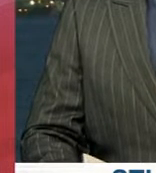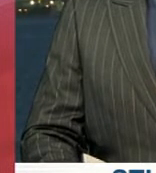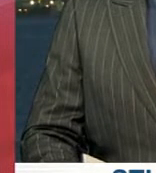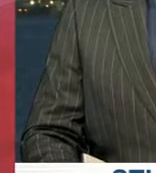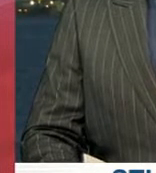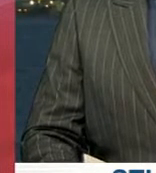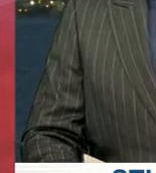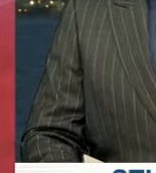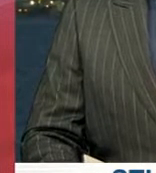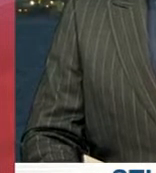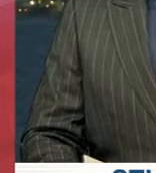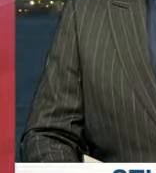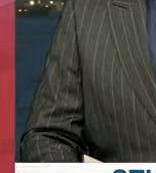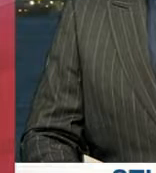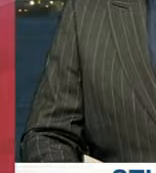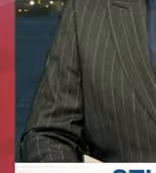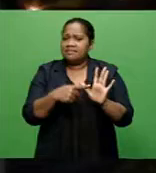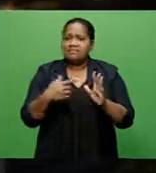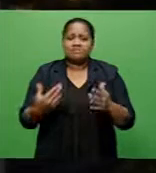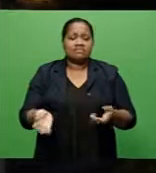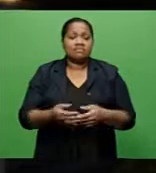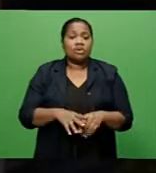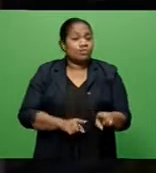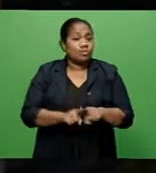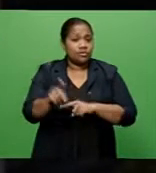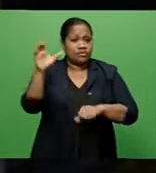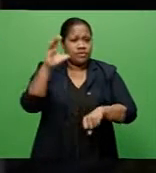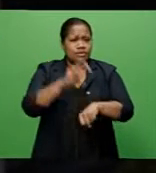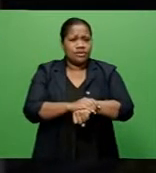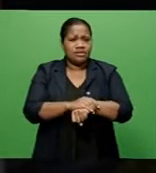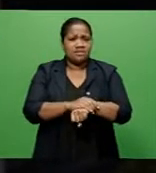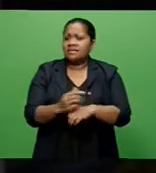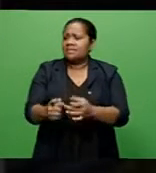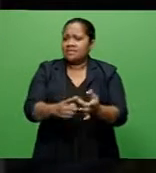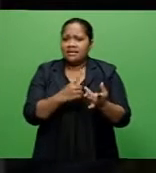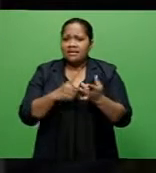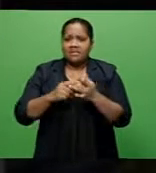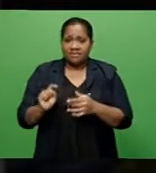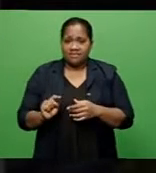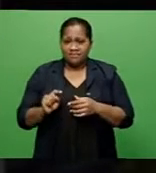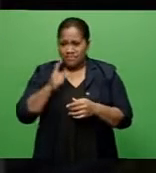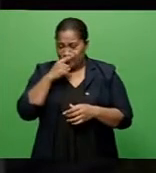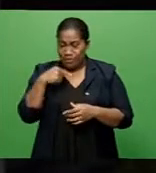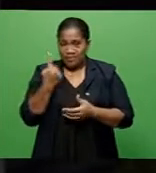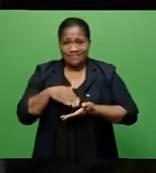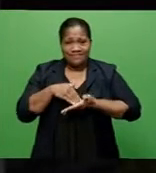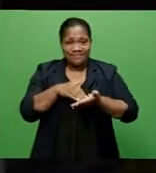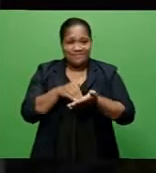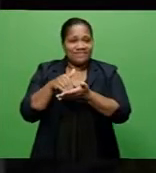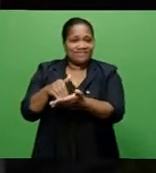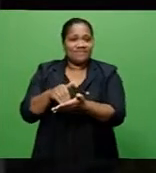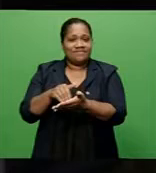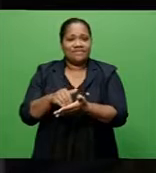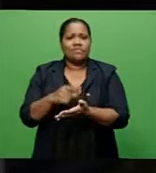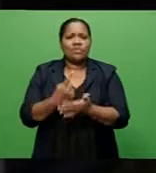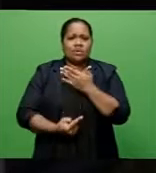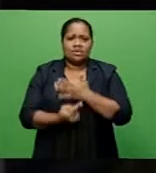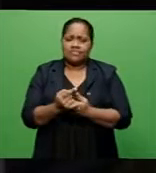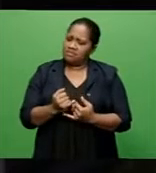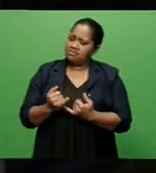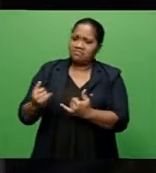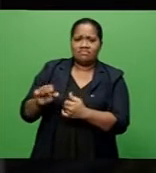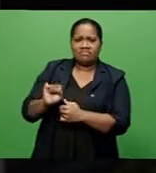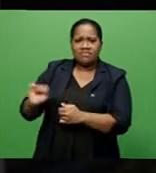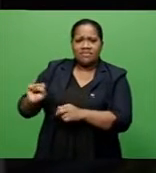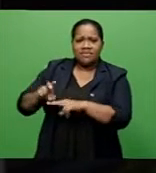height of Tisiana? Apenisa, Edwin, most of these police officers and other first responders left their individual families